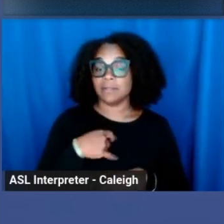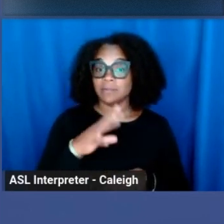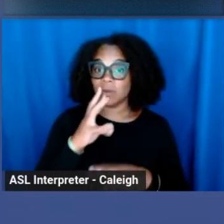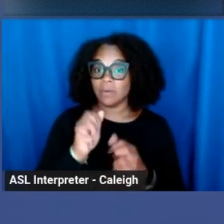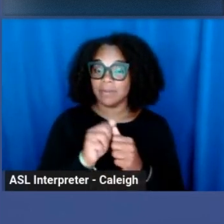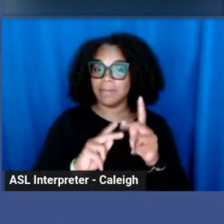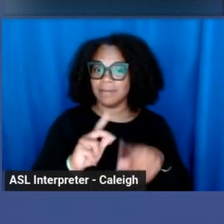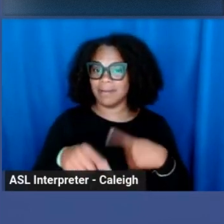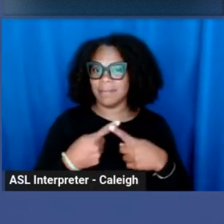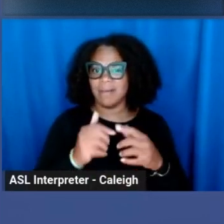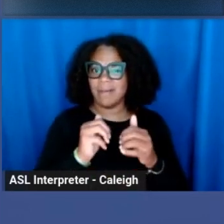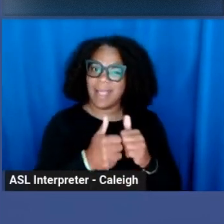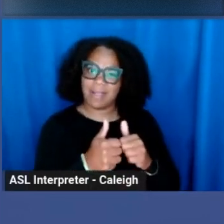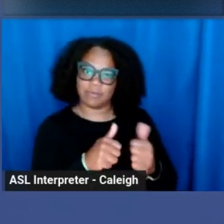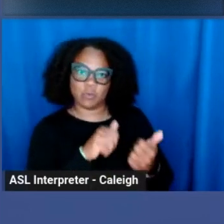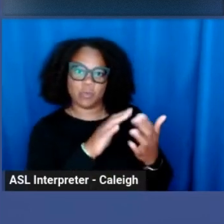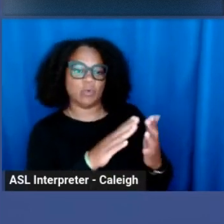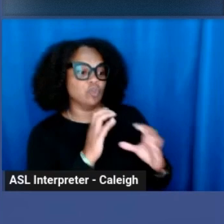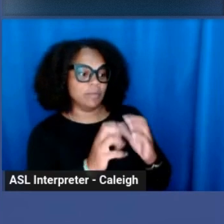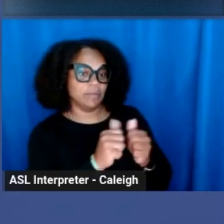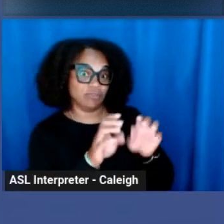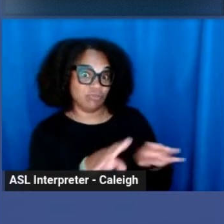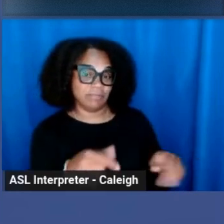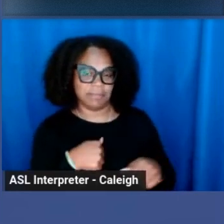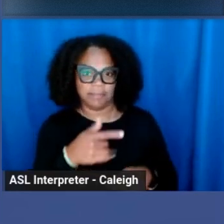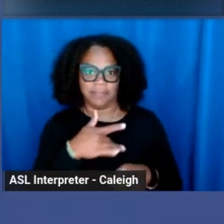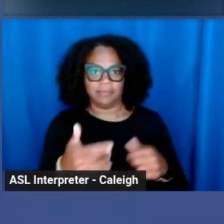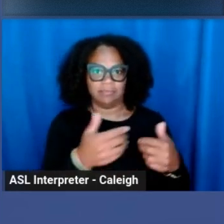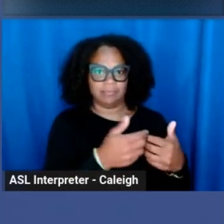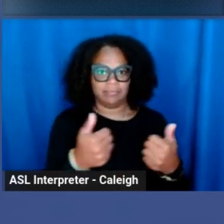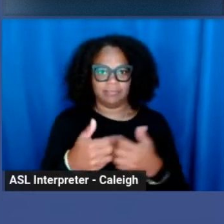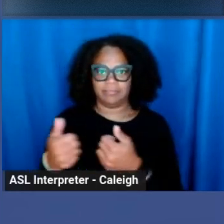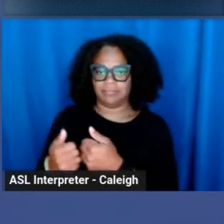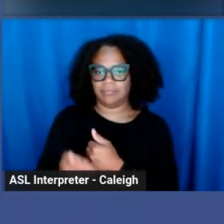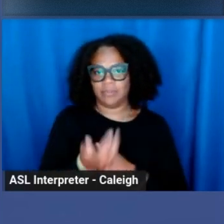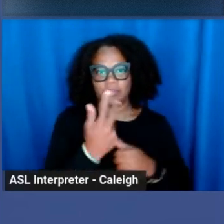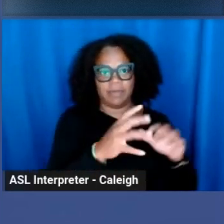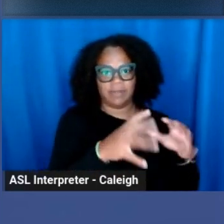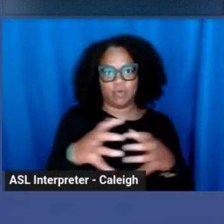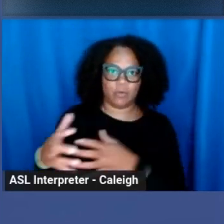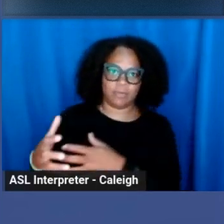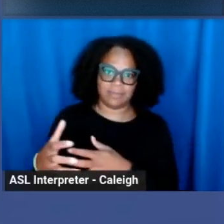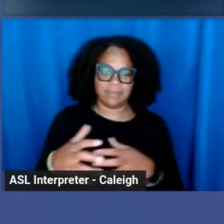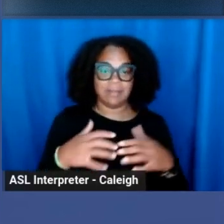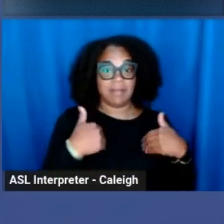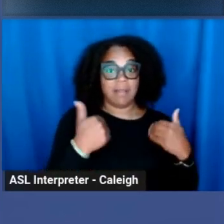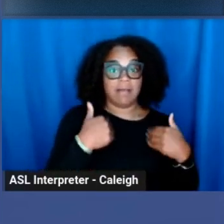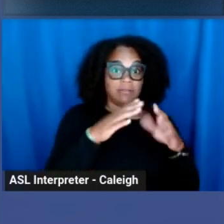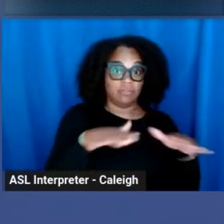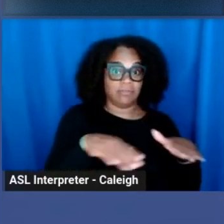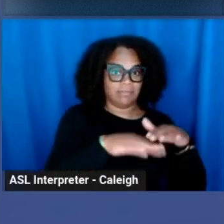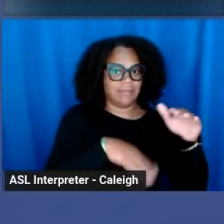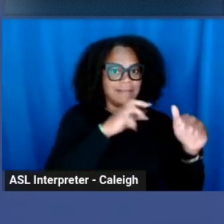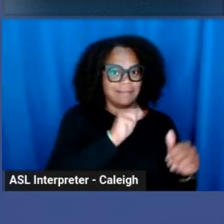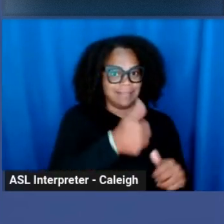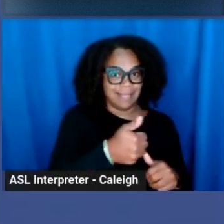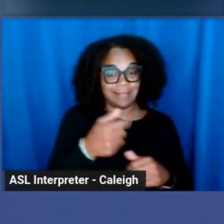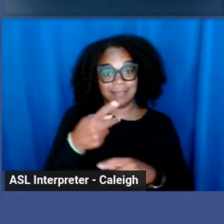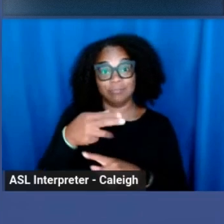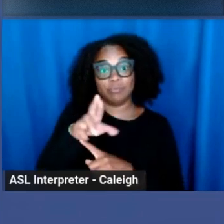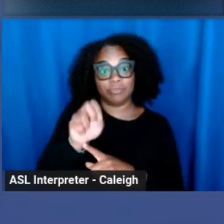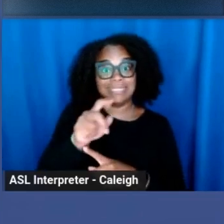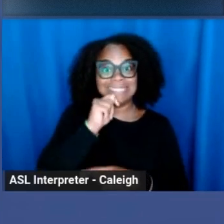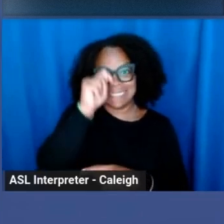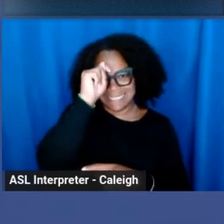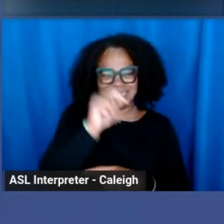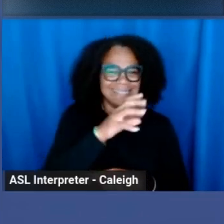communicate with their children, I tend to break it into three age groups. Younger children who are under 10, pre-teens who are between the ages of